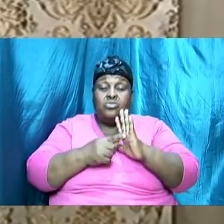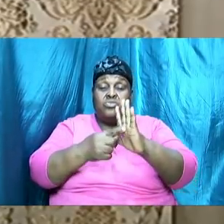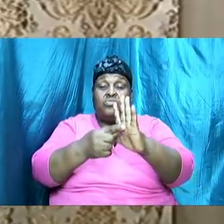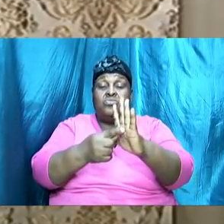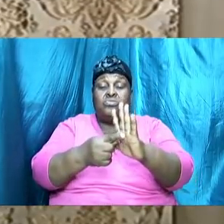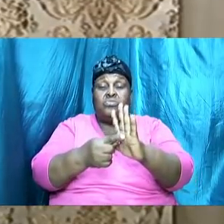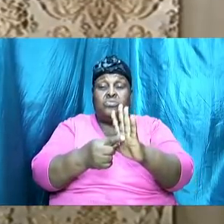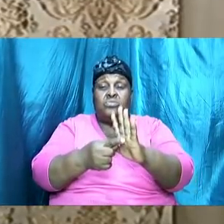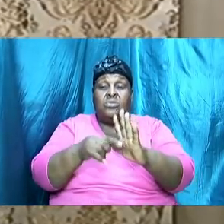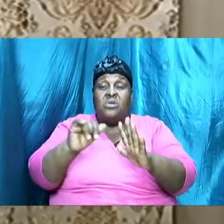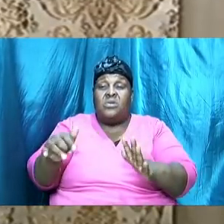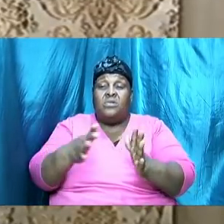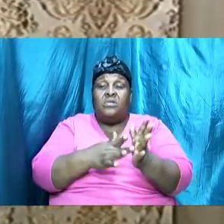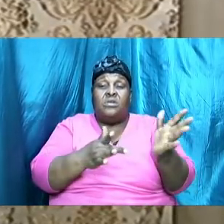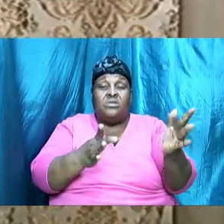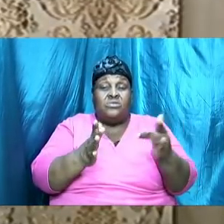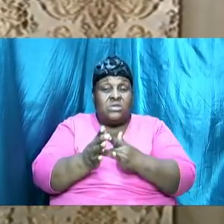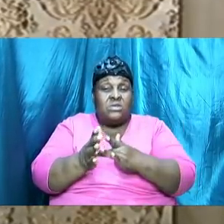that Jesus